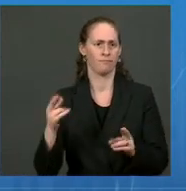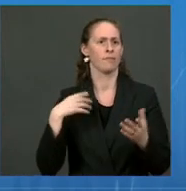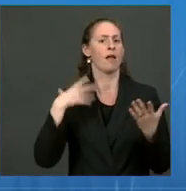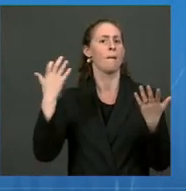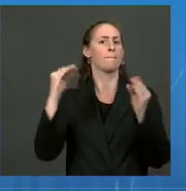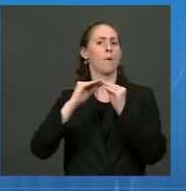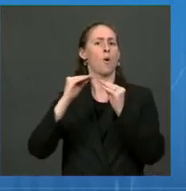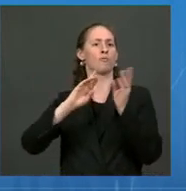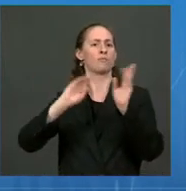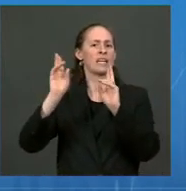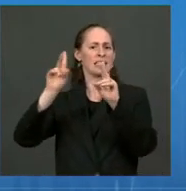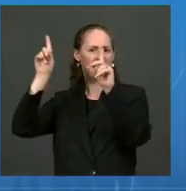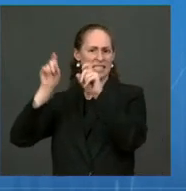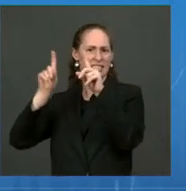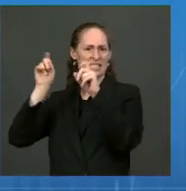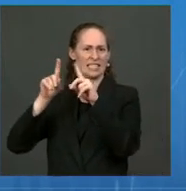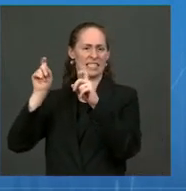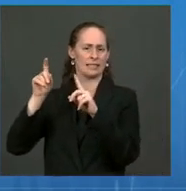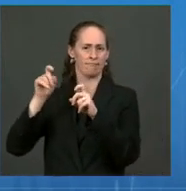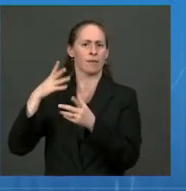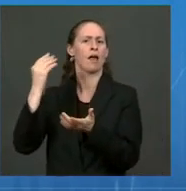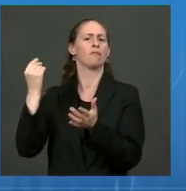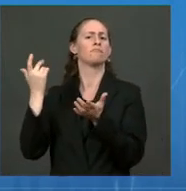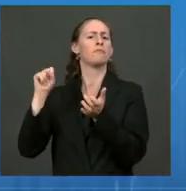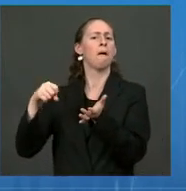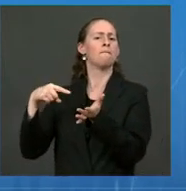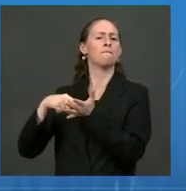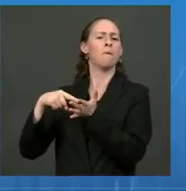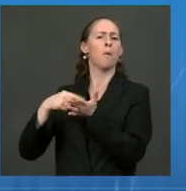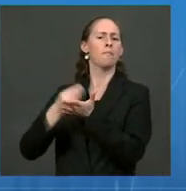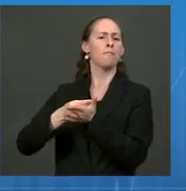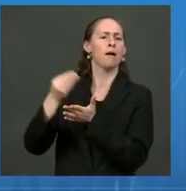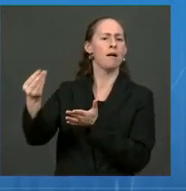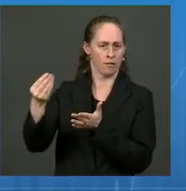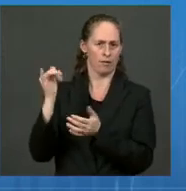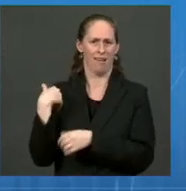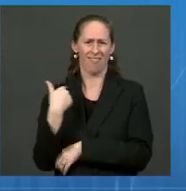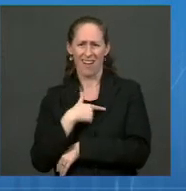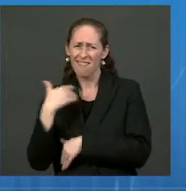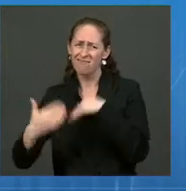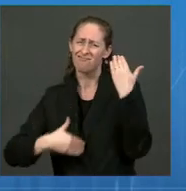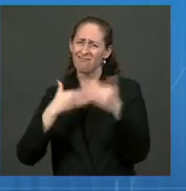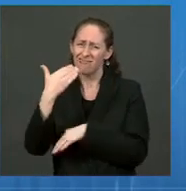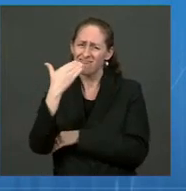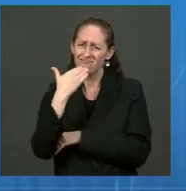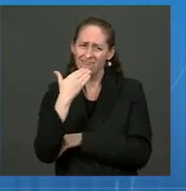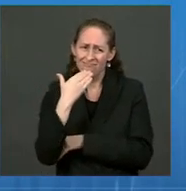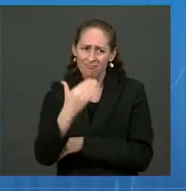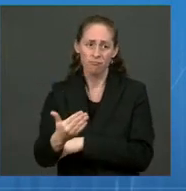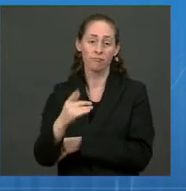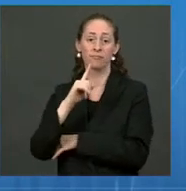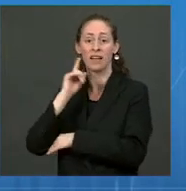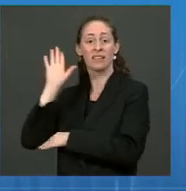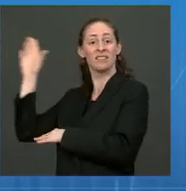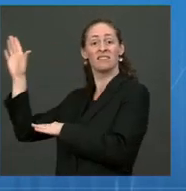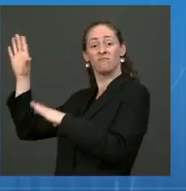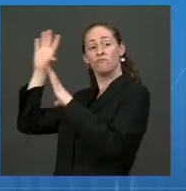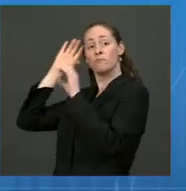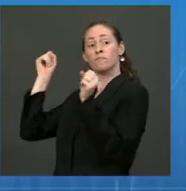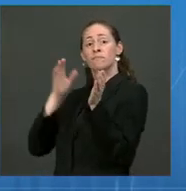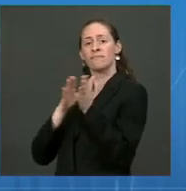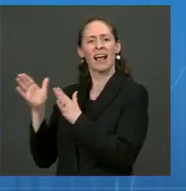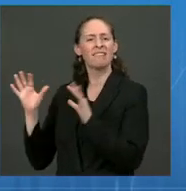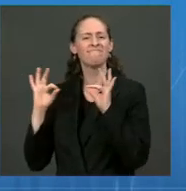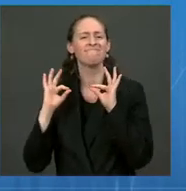affordable, we are making important progress. The President's plan is working, and we remain